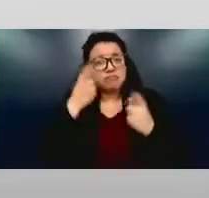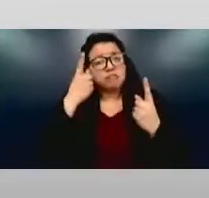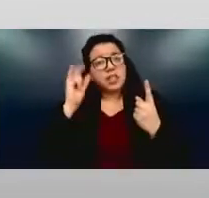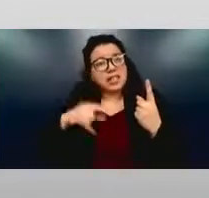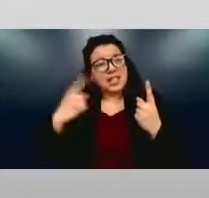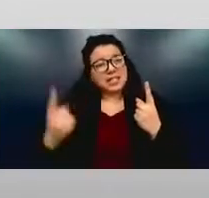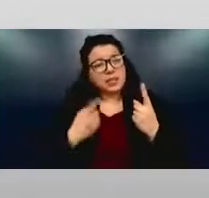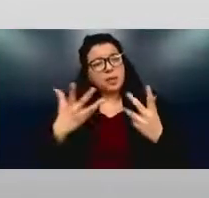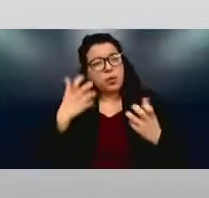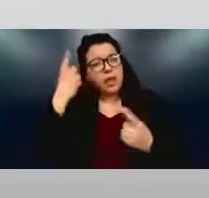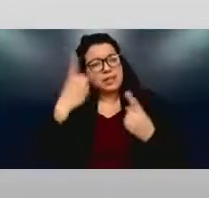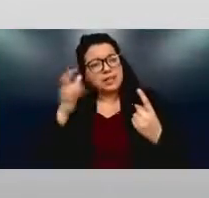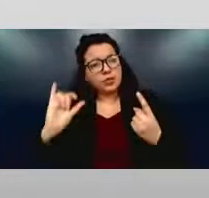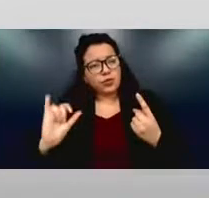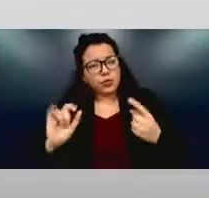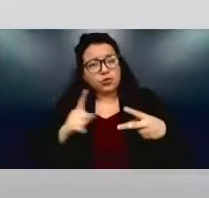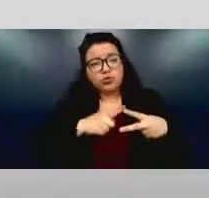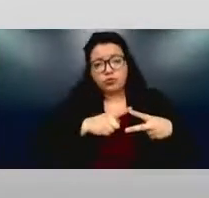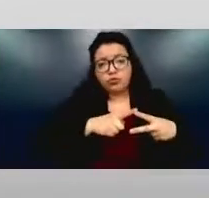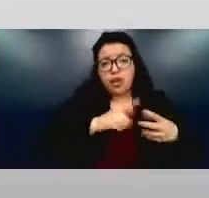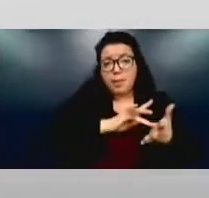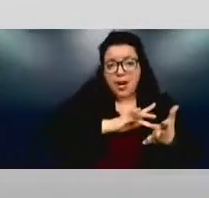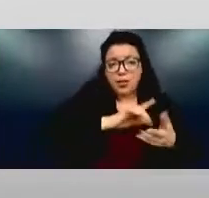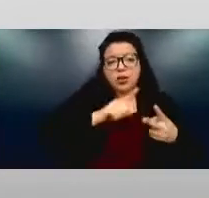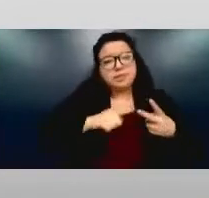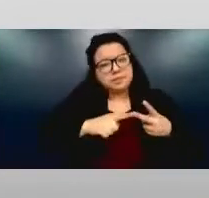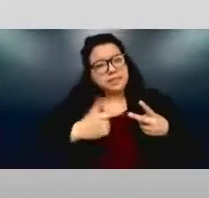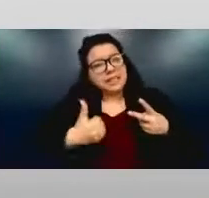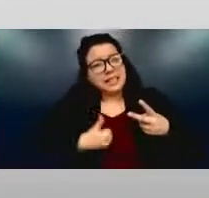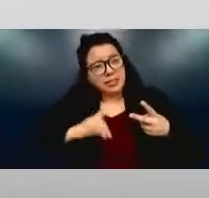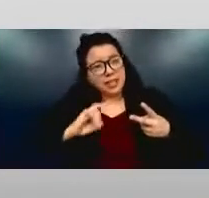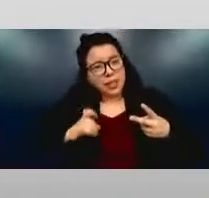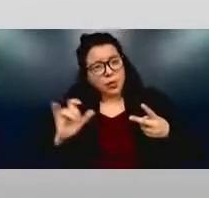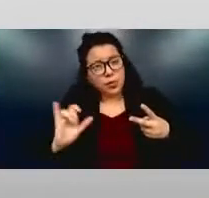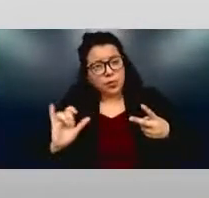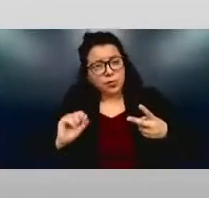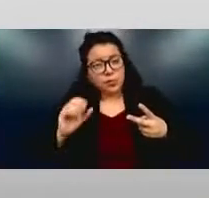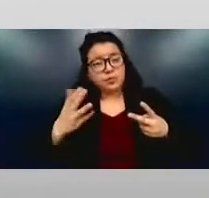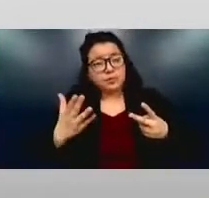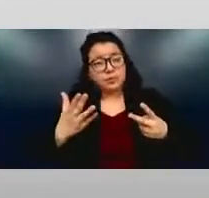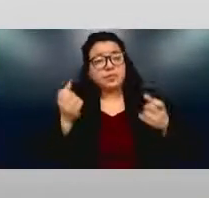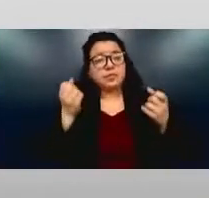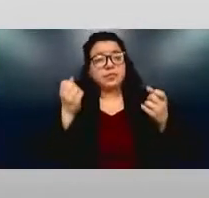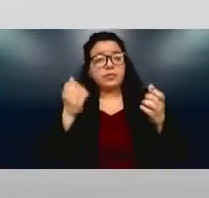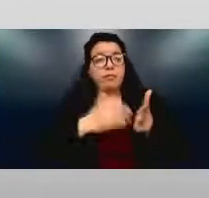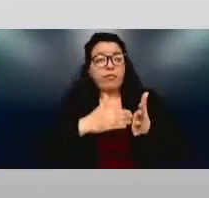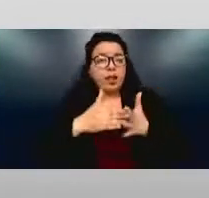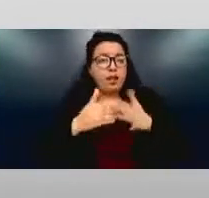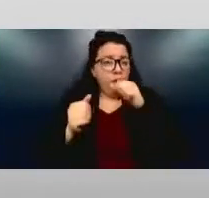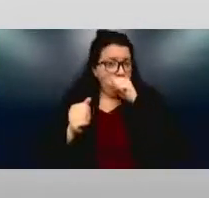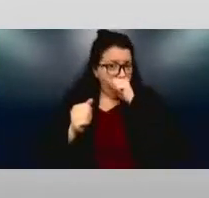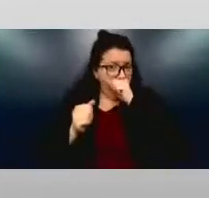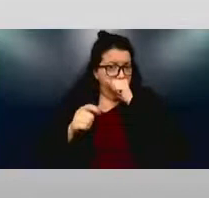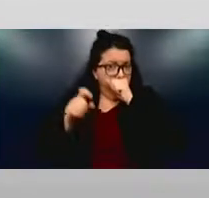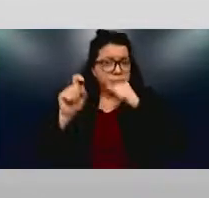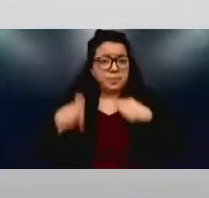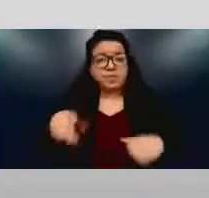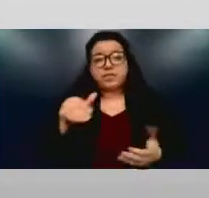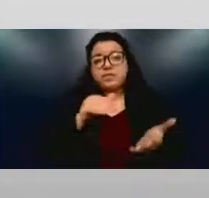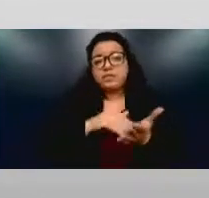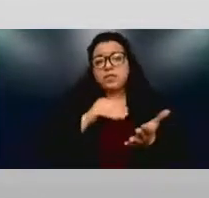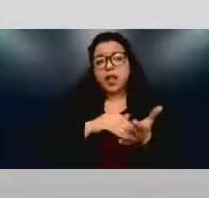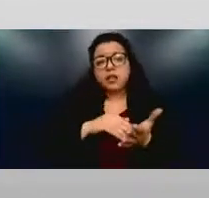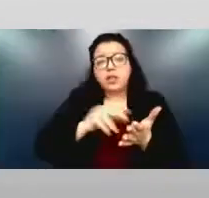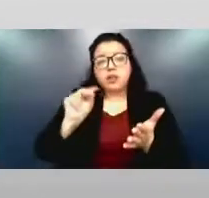consider when it comes to accessibility and things like that, a lot of times you have to have some type of doctor's note or some type of